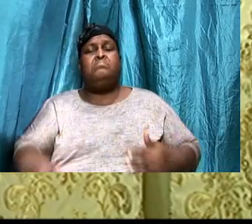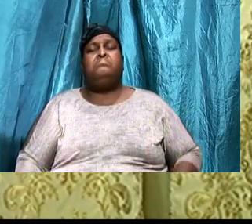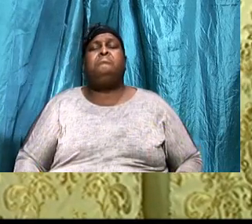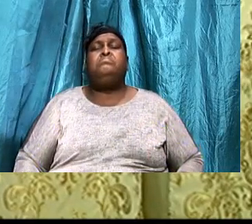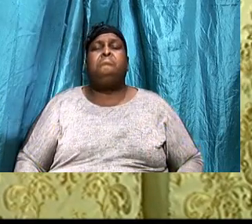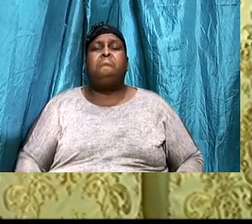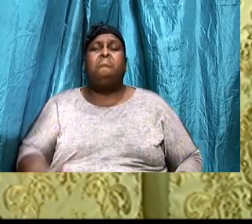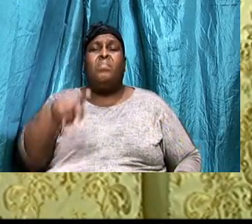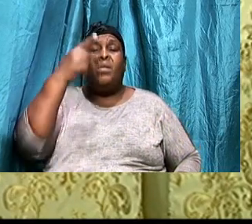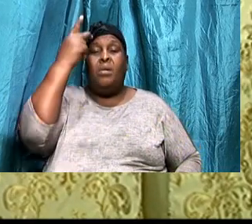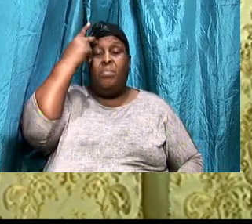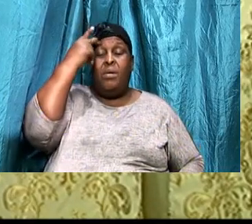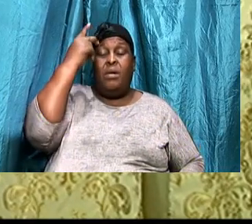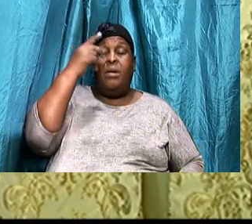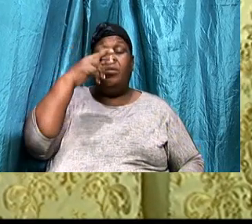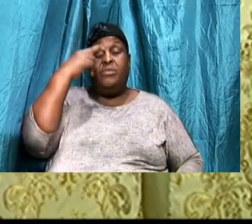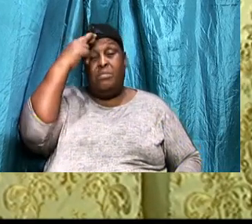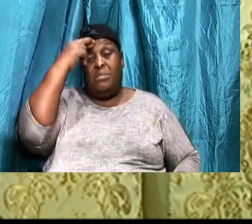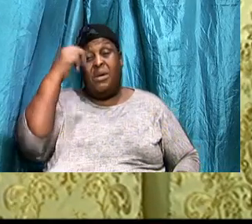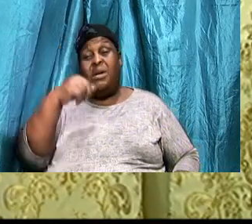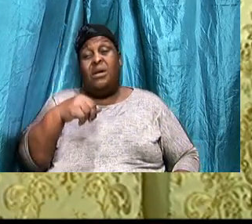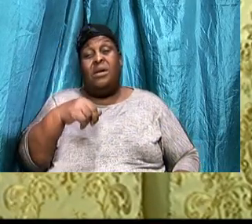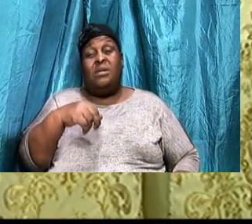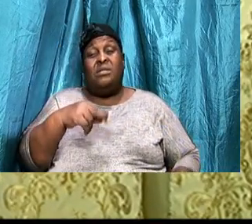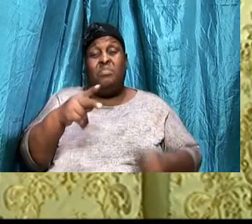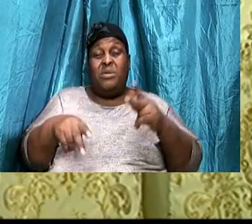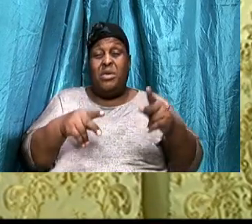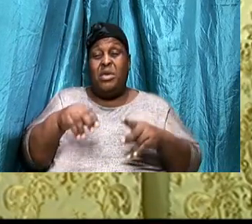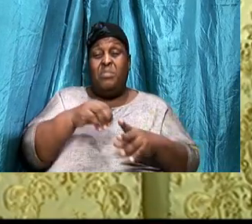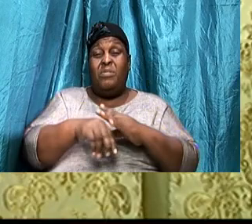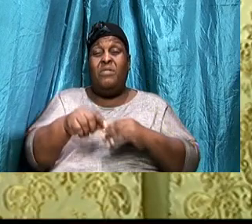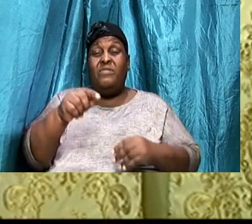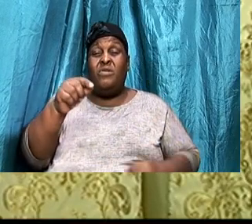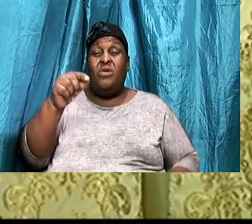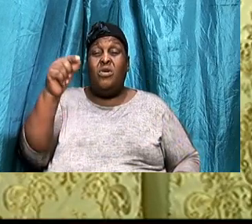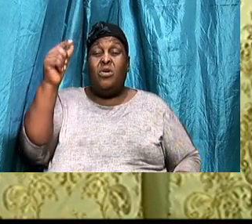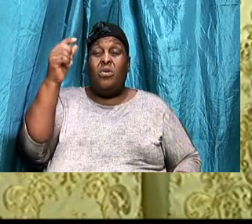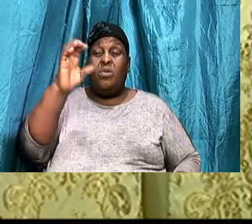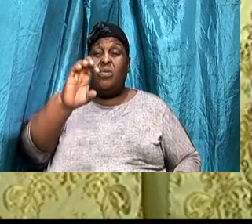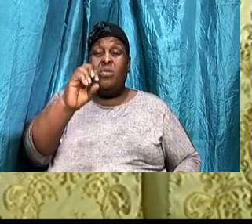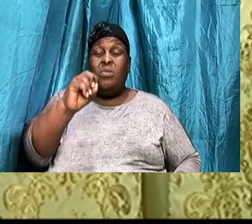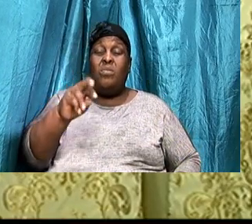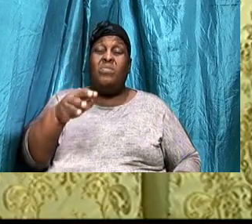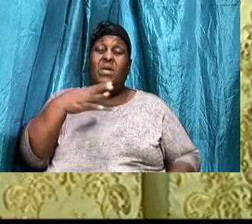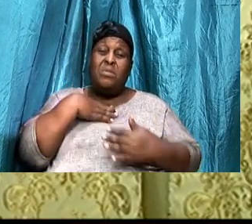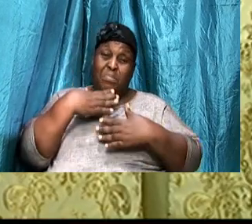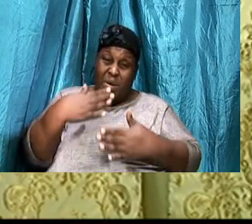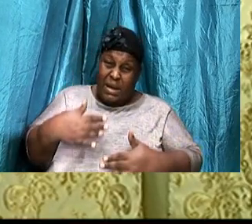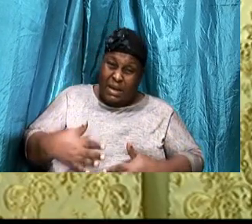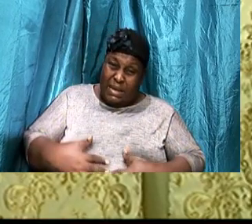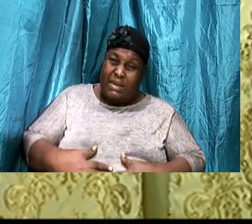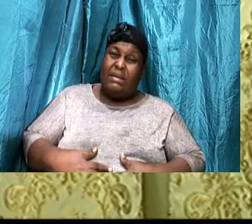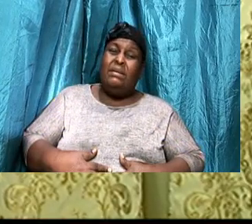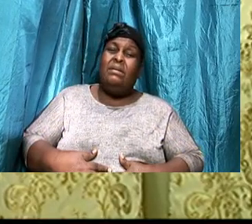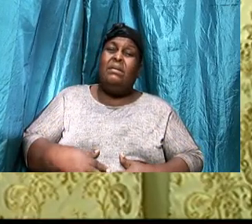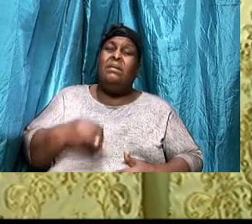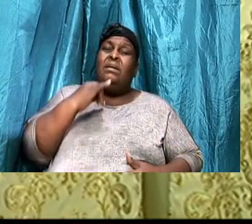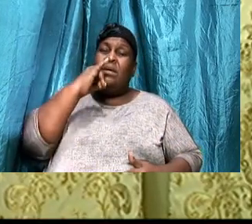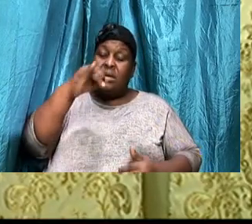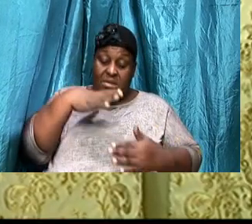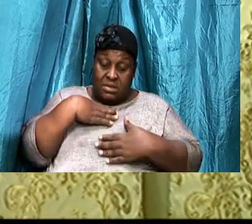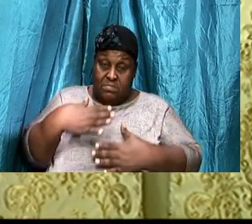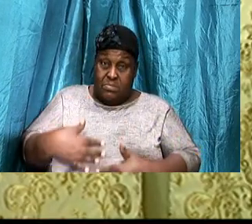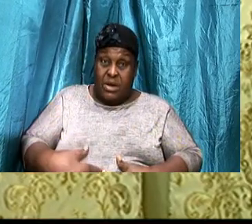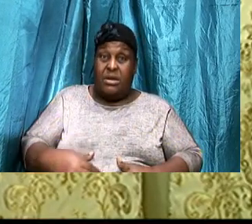Paul reminded, The folks at Corinth, That their body, Was the temple of God, The actual dwelling place, Of the holy